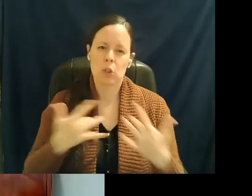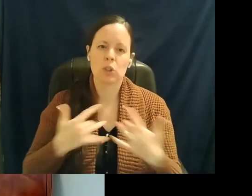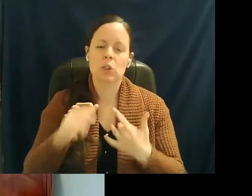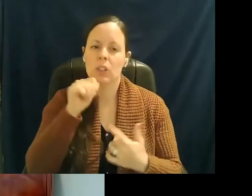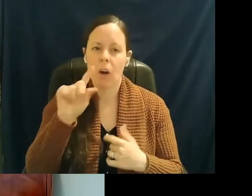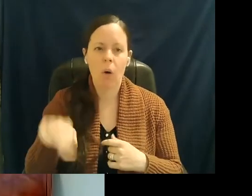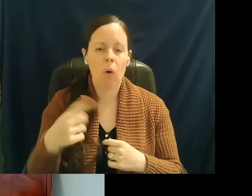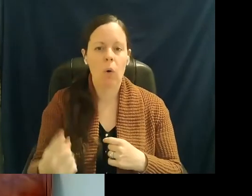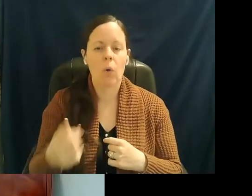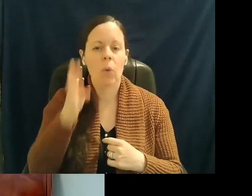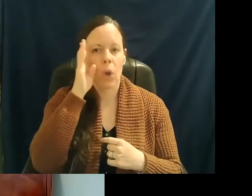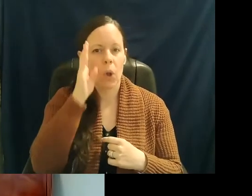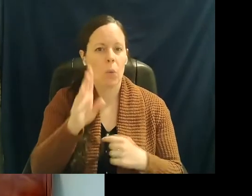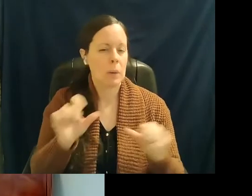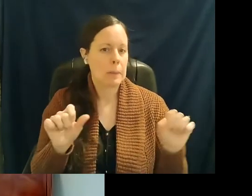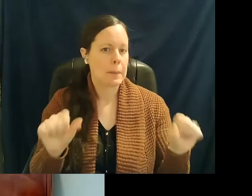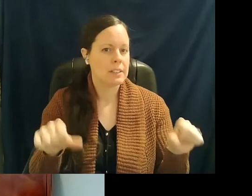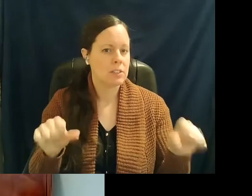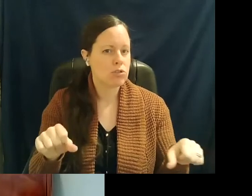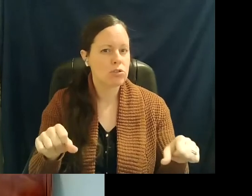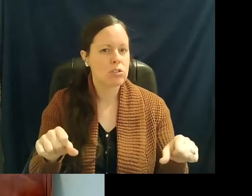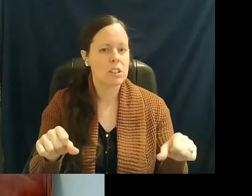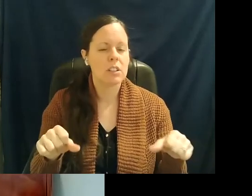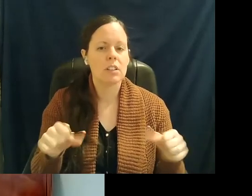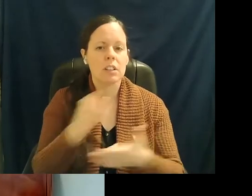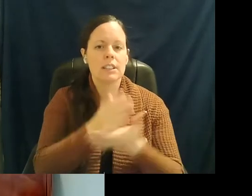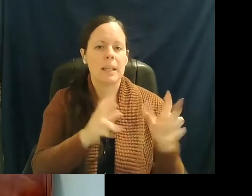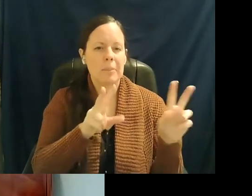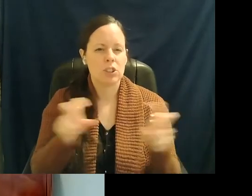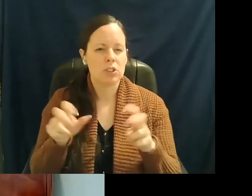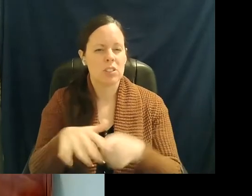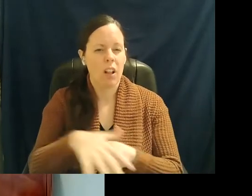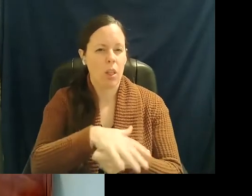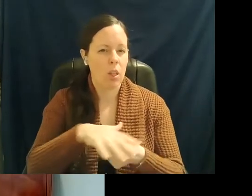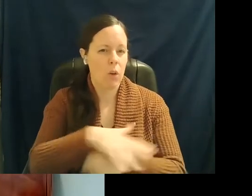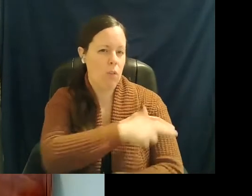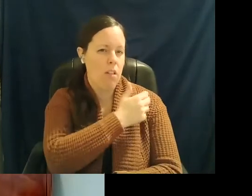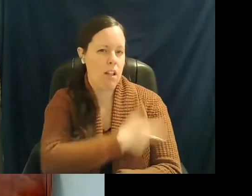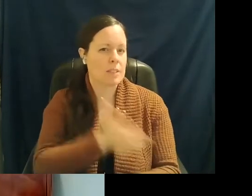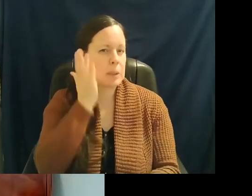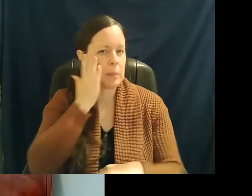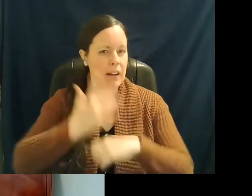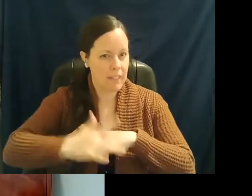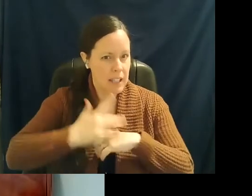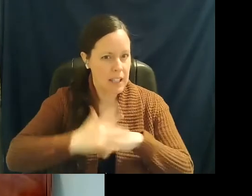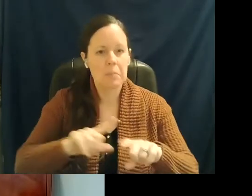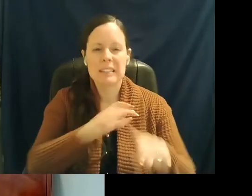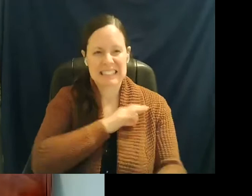will there potentially be some issues with local hospital bed availability, but staffing availability.